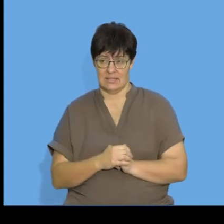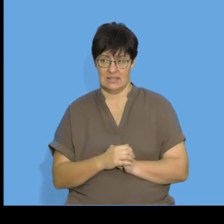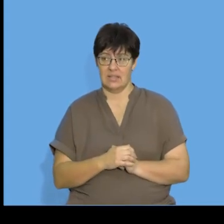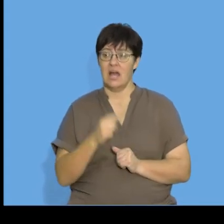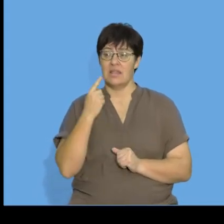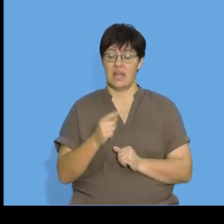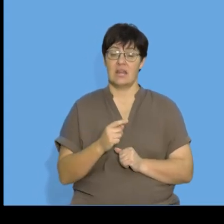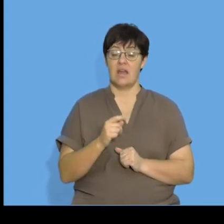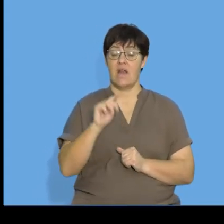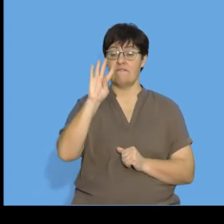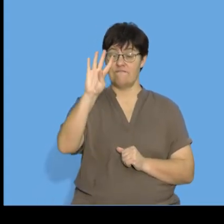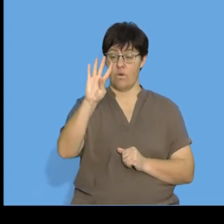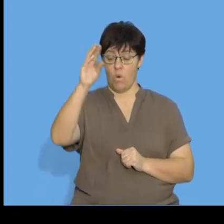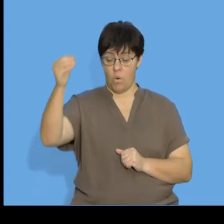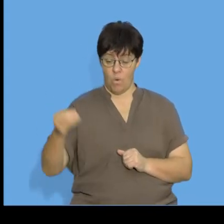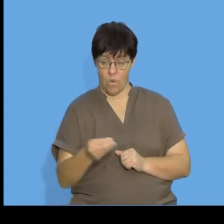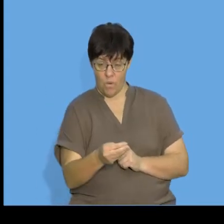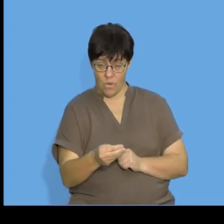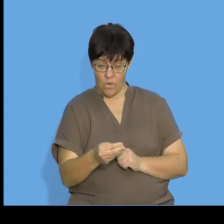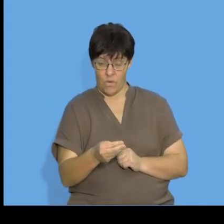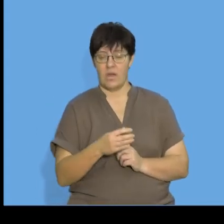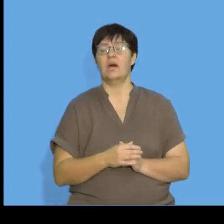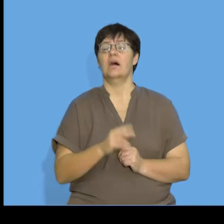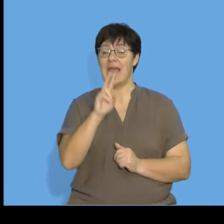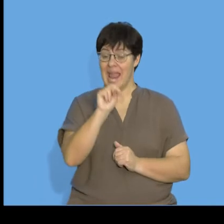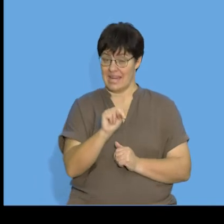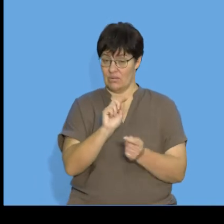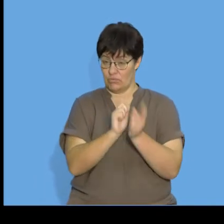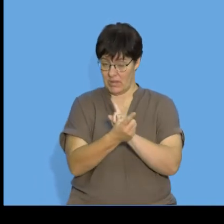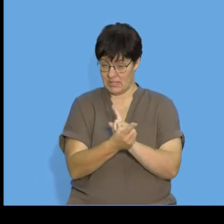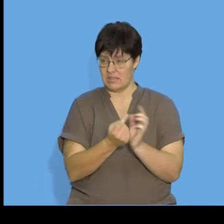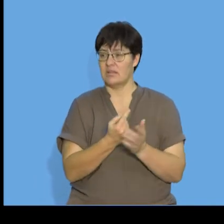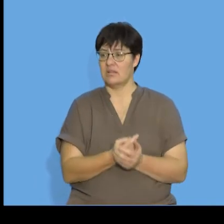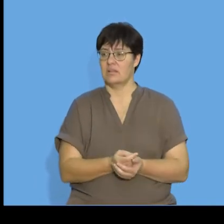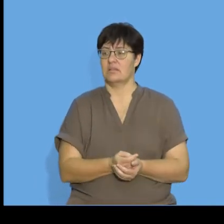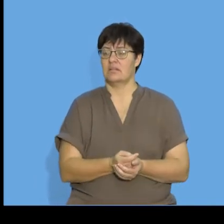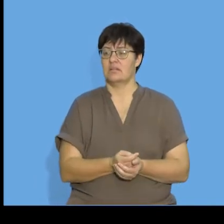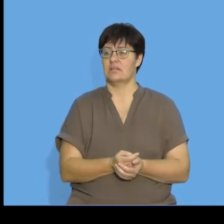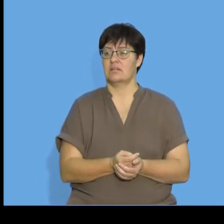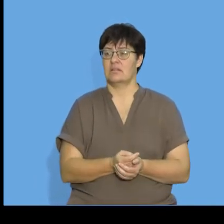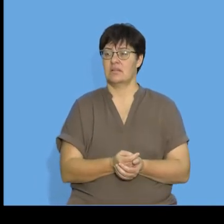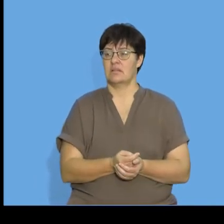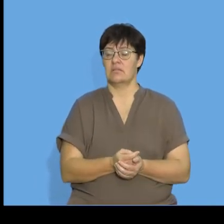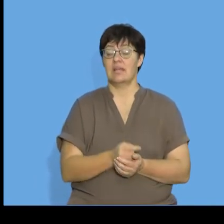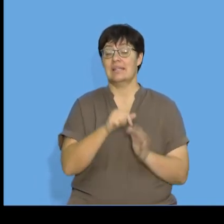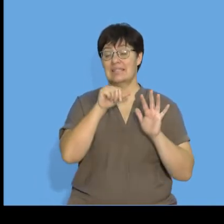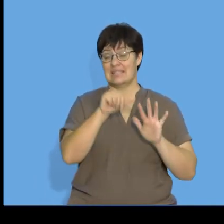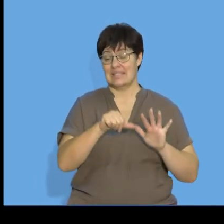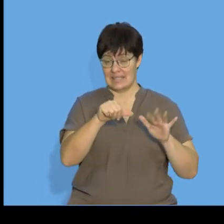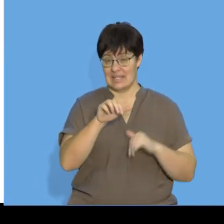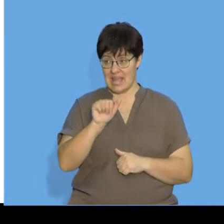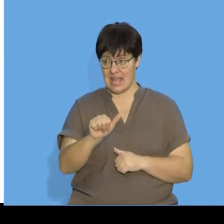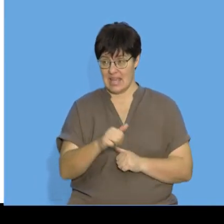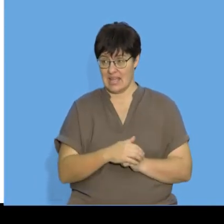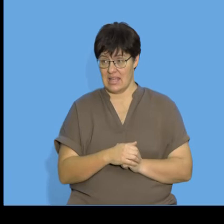And then if I substitute N is equal to four into the quadratic form of a quadratic sequence, I'm going to end up with